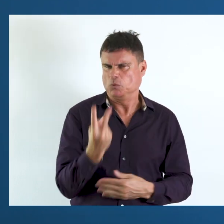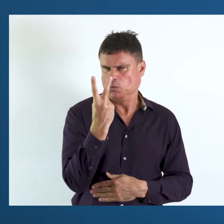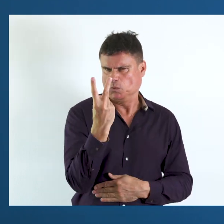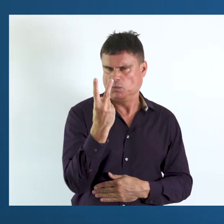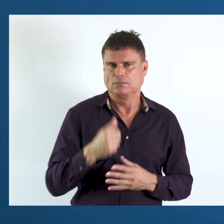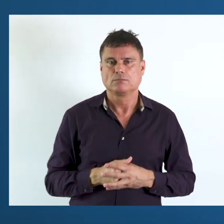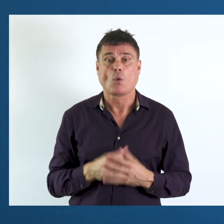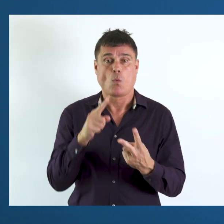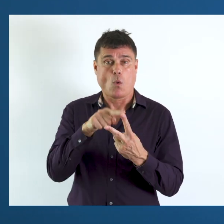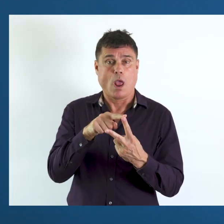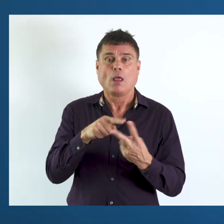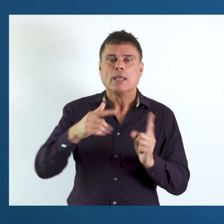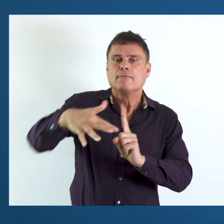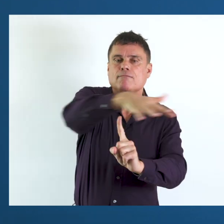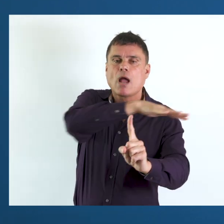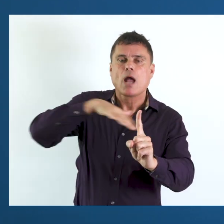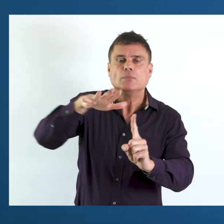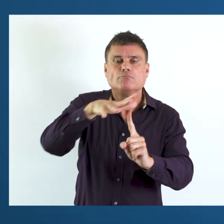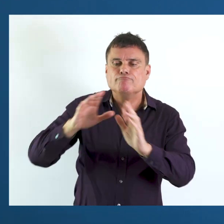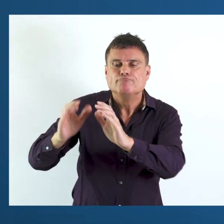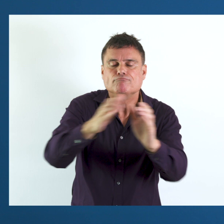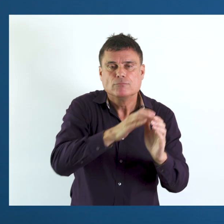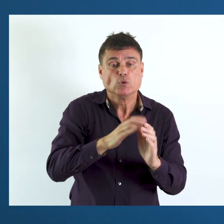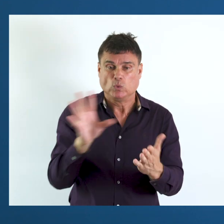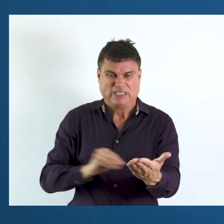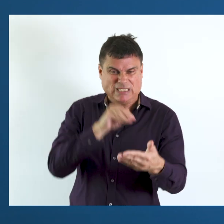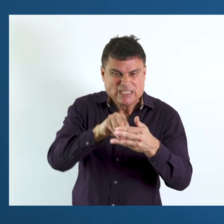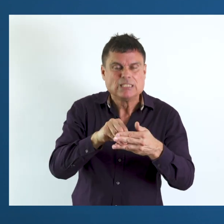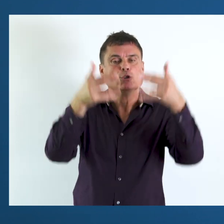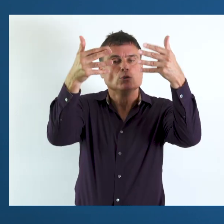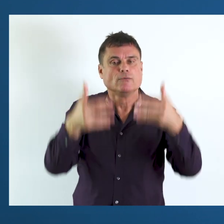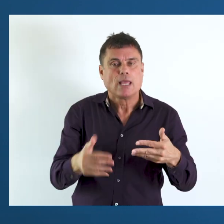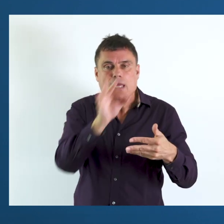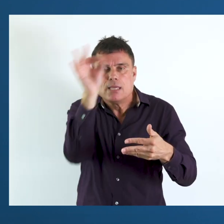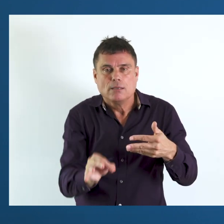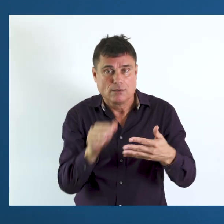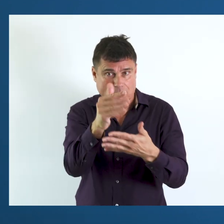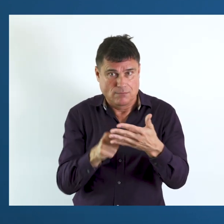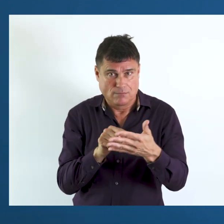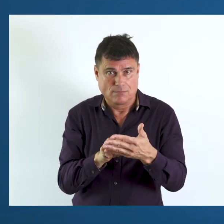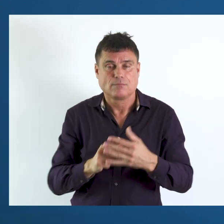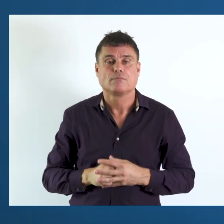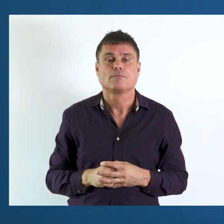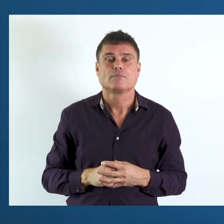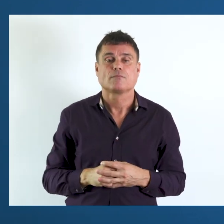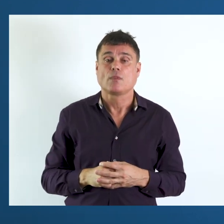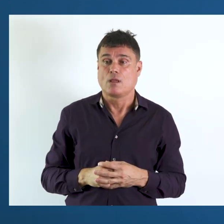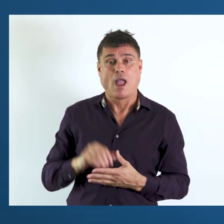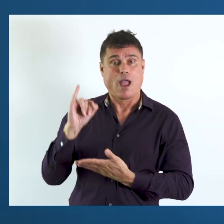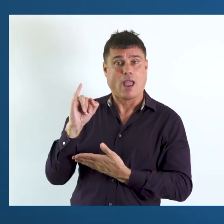missing? There are multiple approaches. I'll give you two. One is that we include environmental